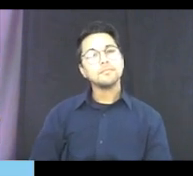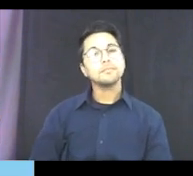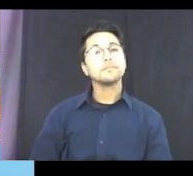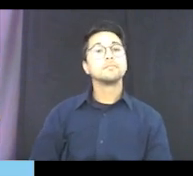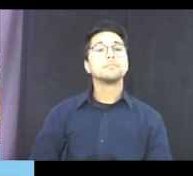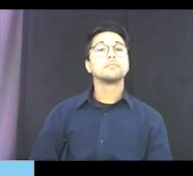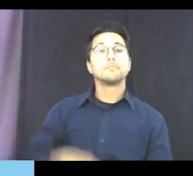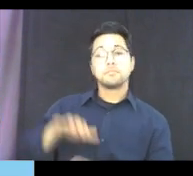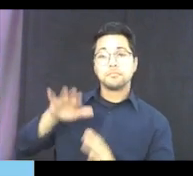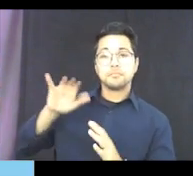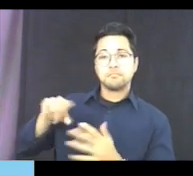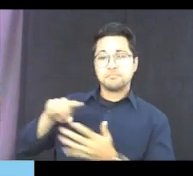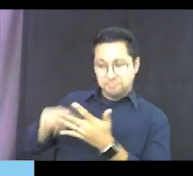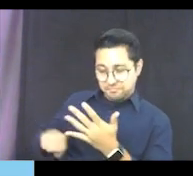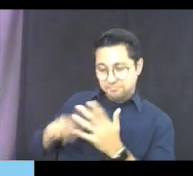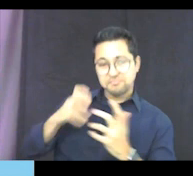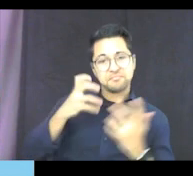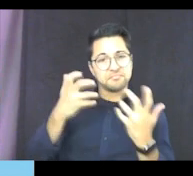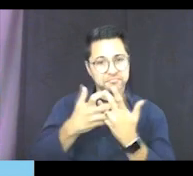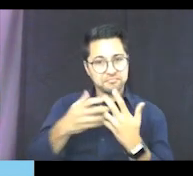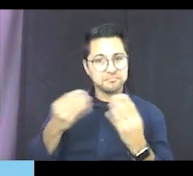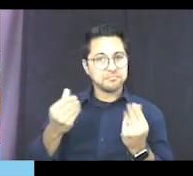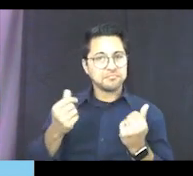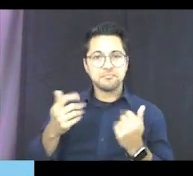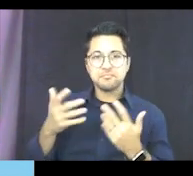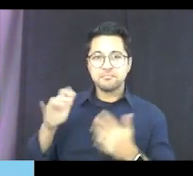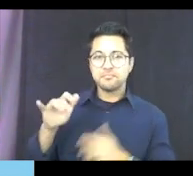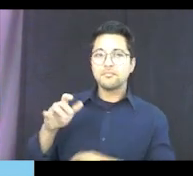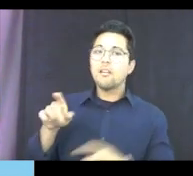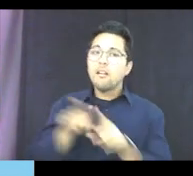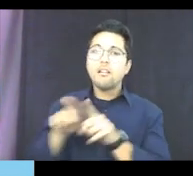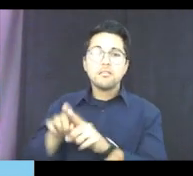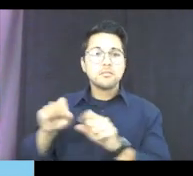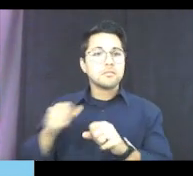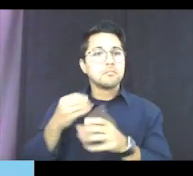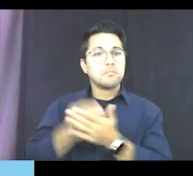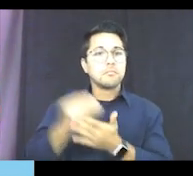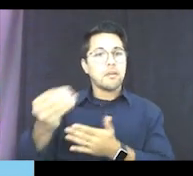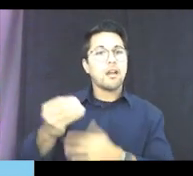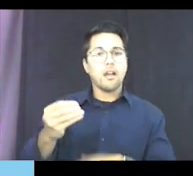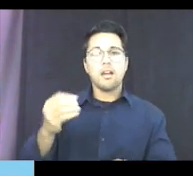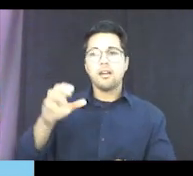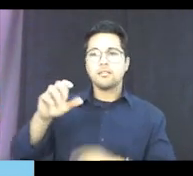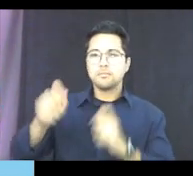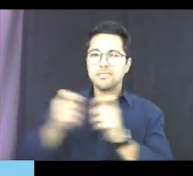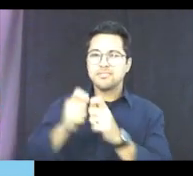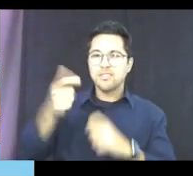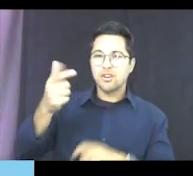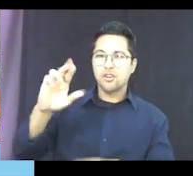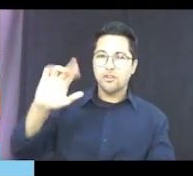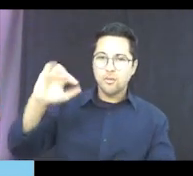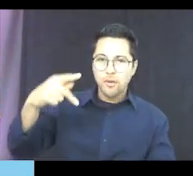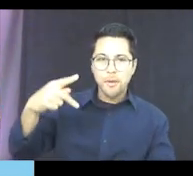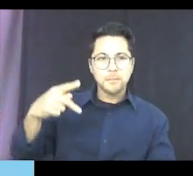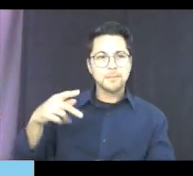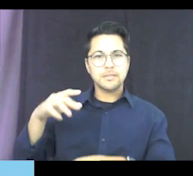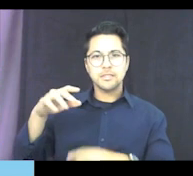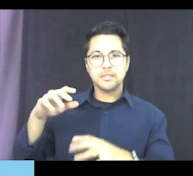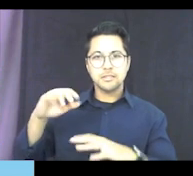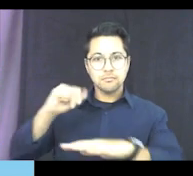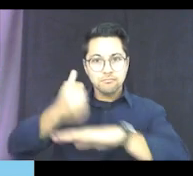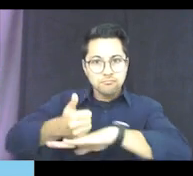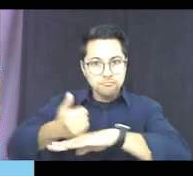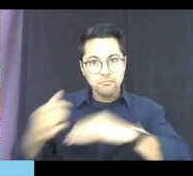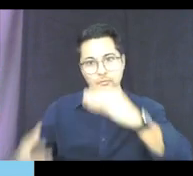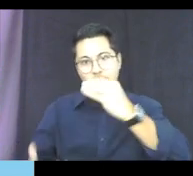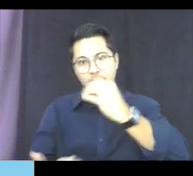So besides adapted materials that have already been adapted, you can also get adaptive grips, which I'm sure you guys are pretty familiar with. So some of the ones we've